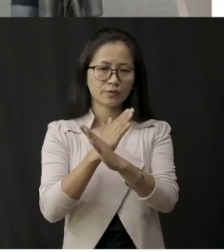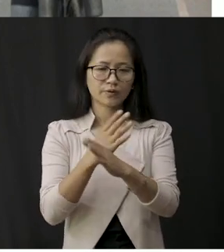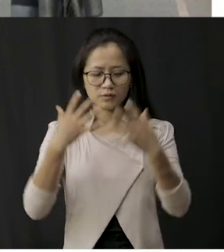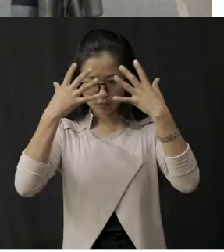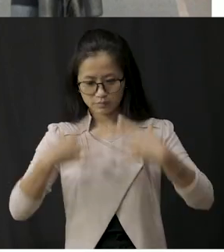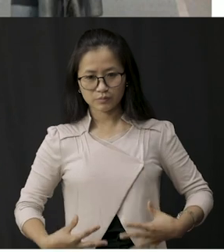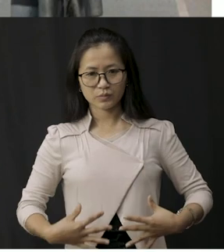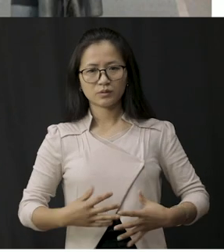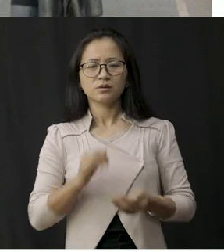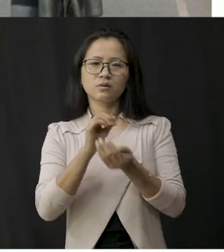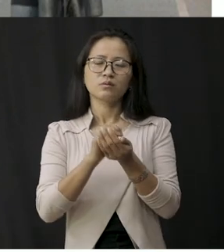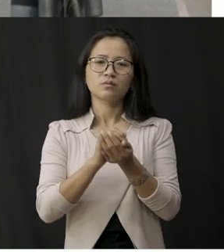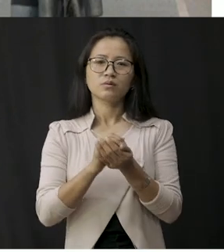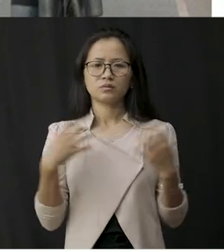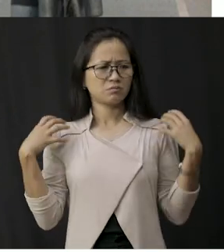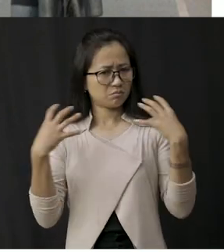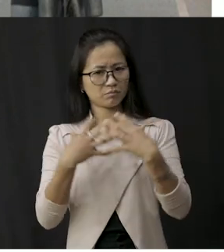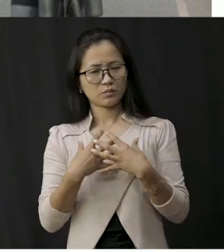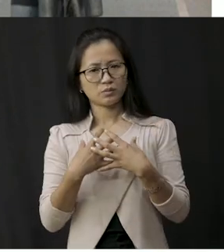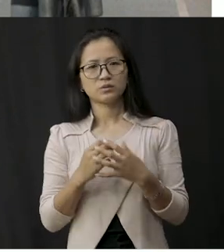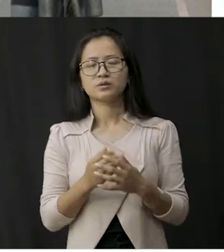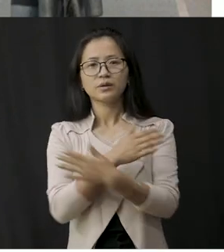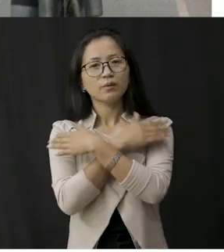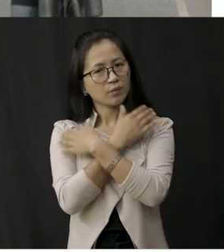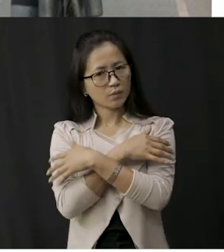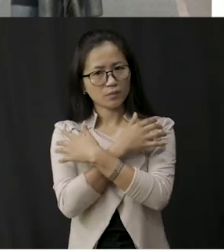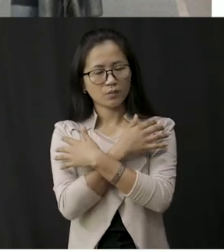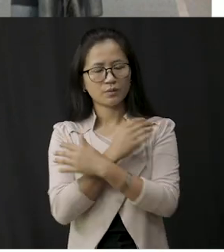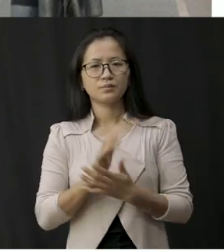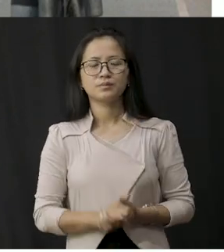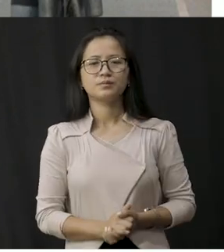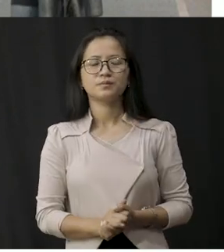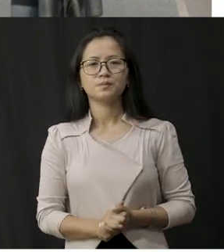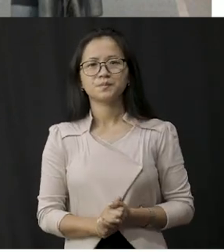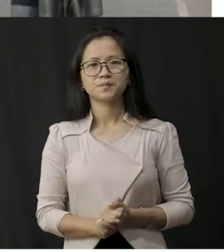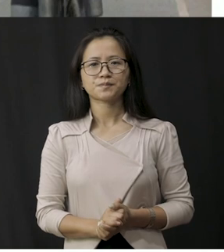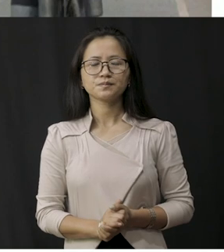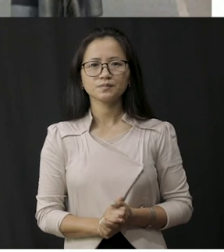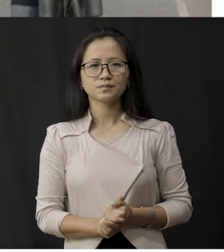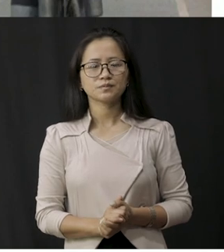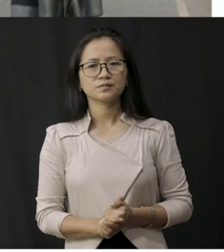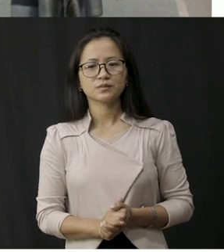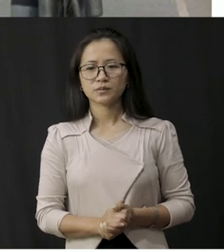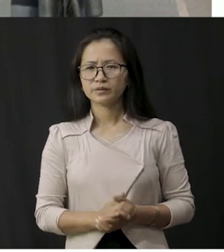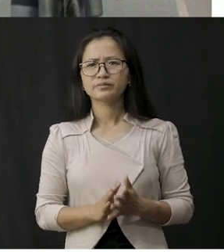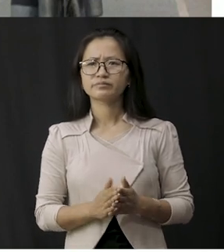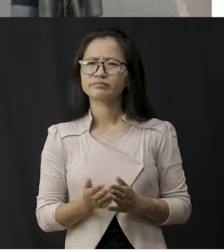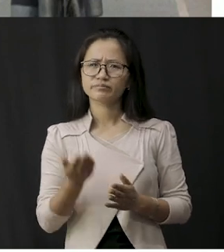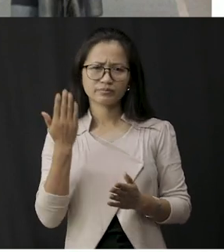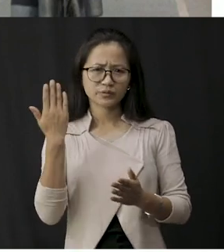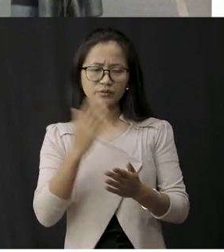body he wants to keep his body warm so students during winter